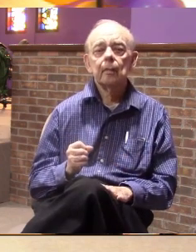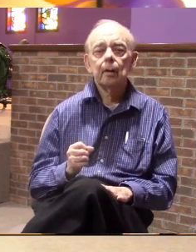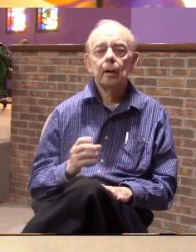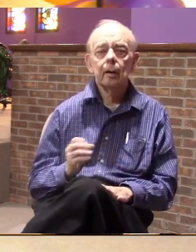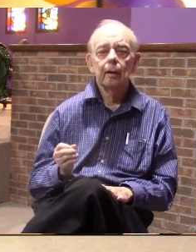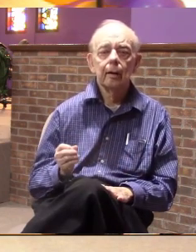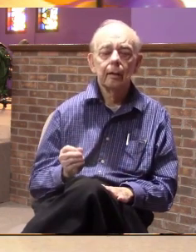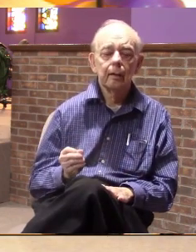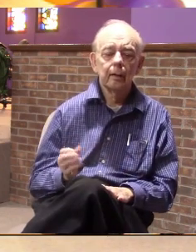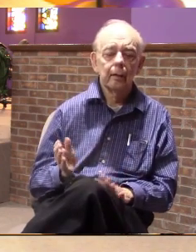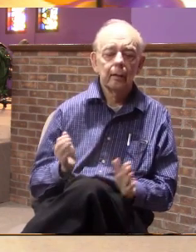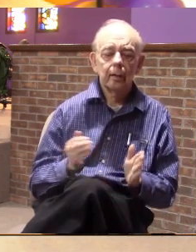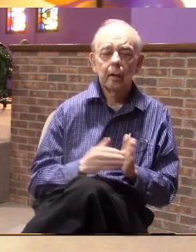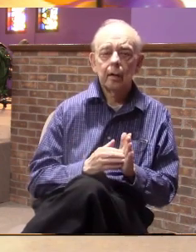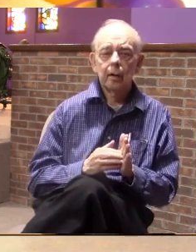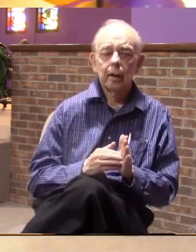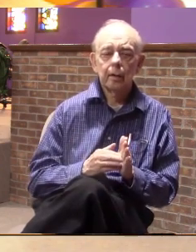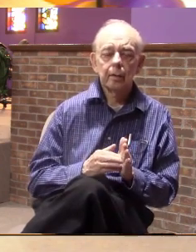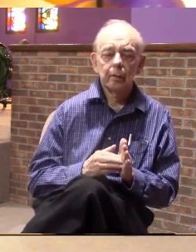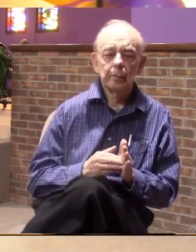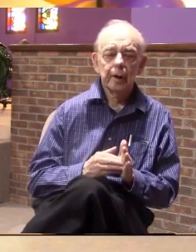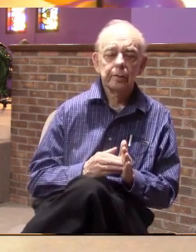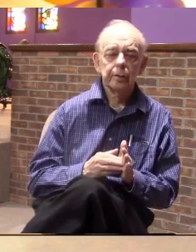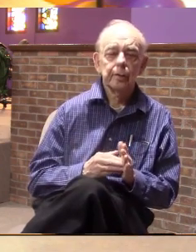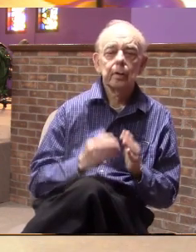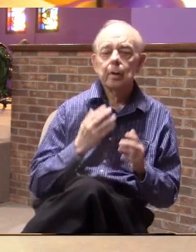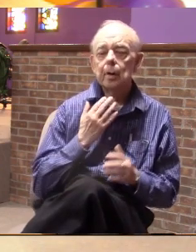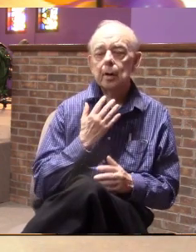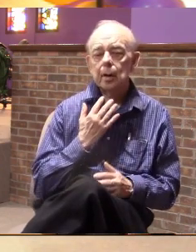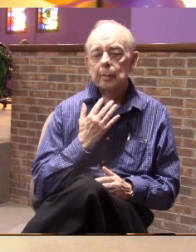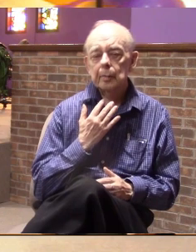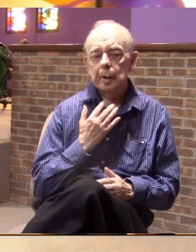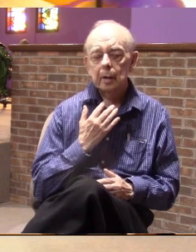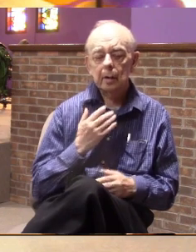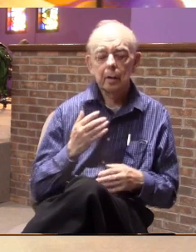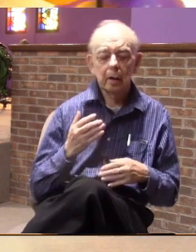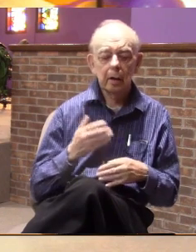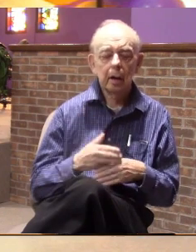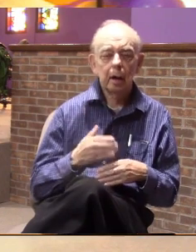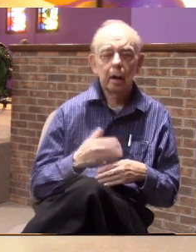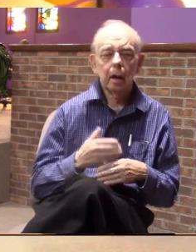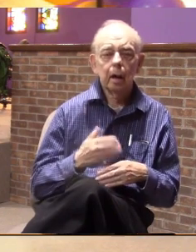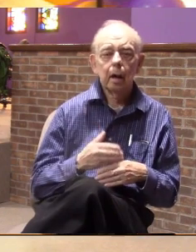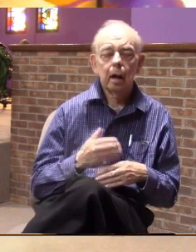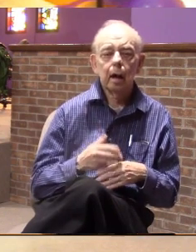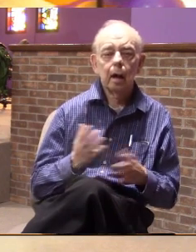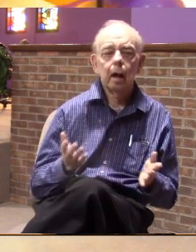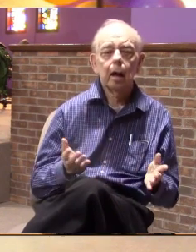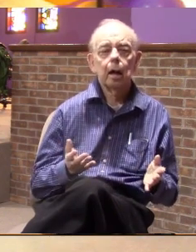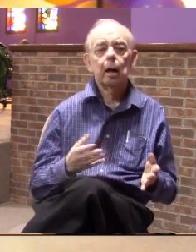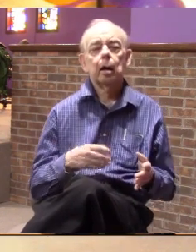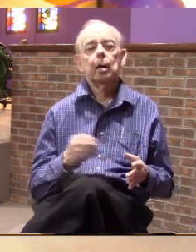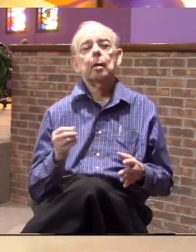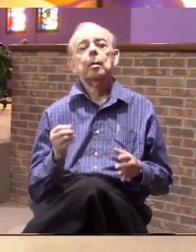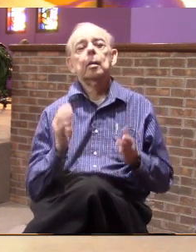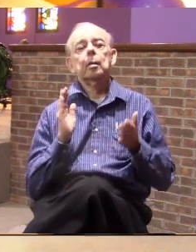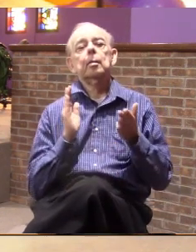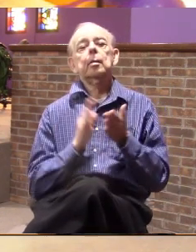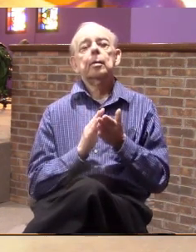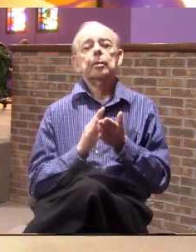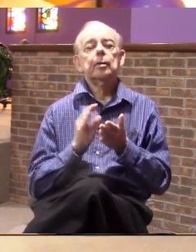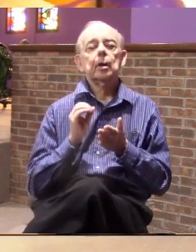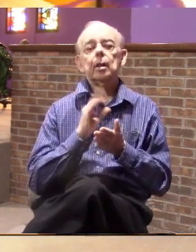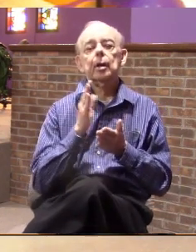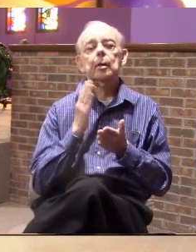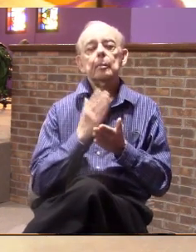and he went back over to the stained glass and on the ladder he took this little clear